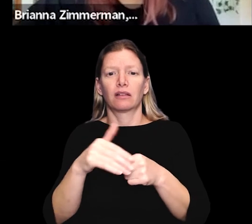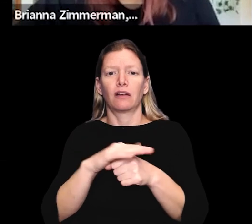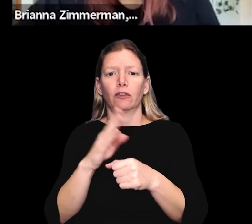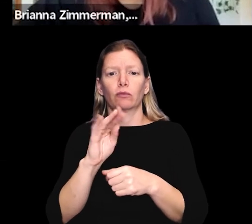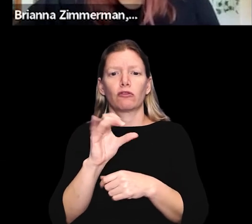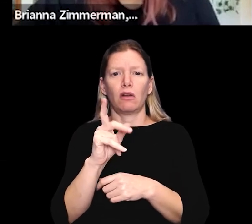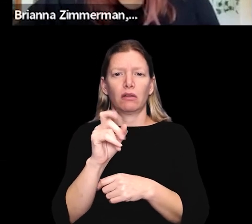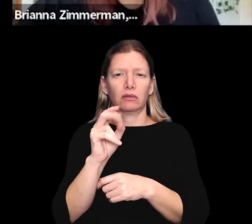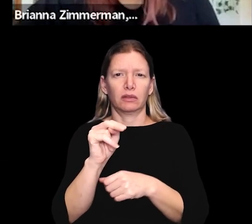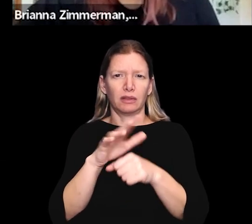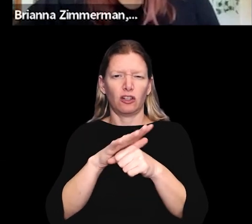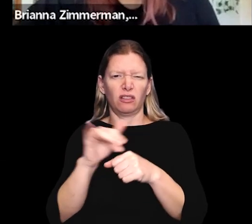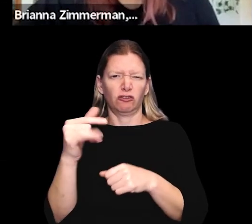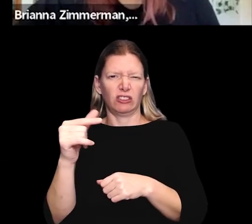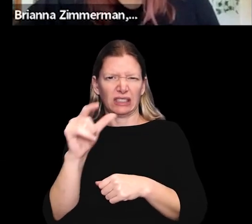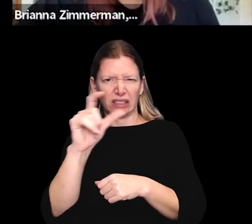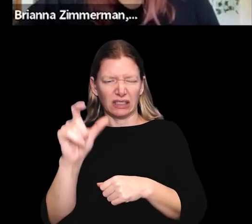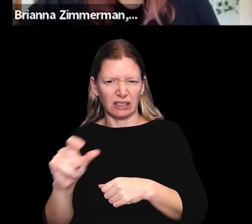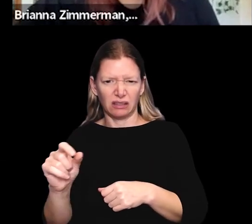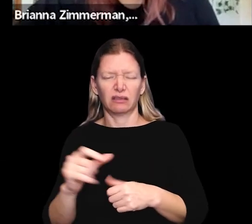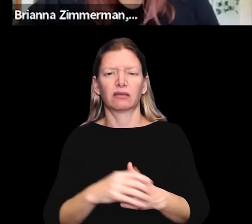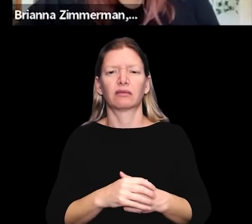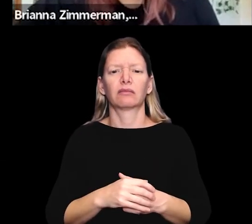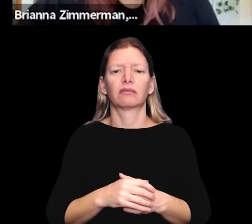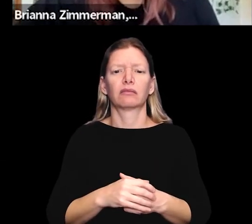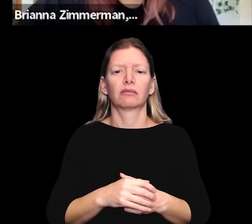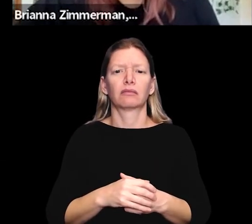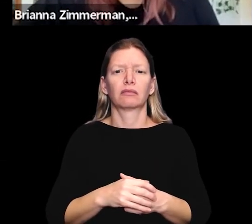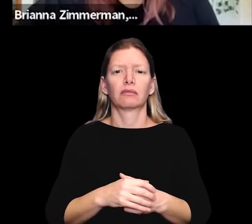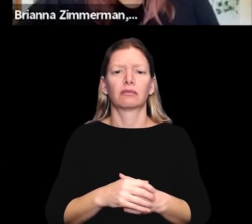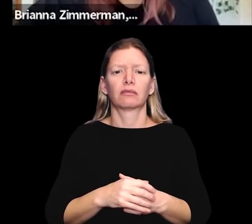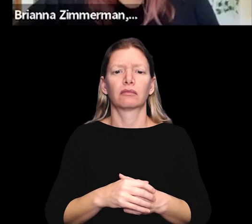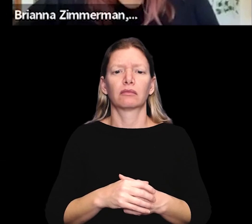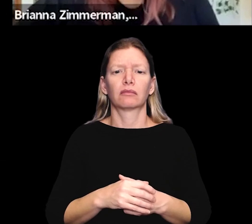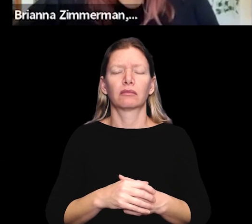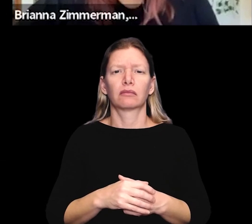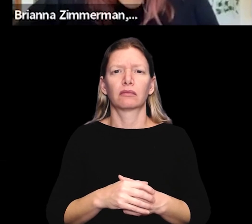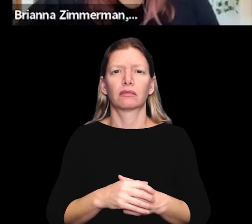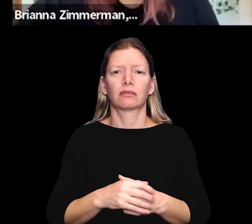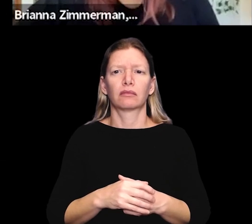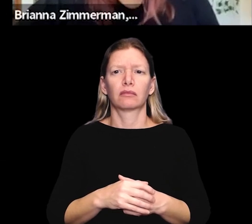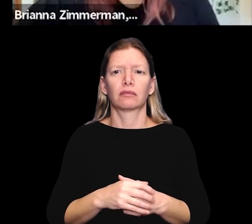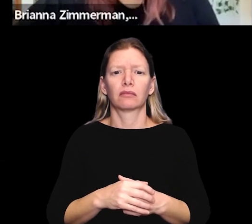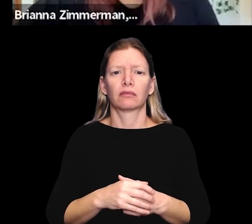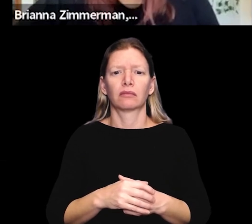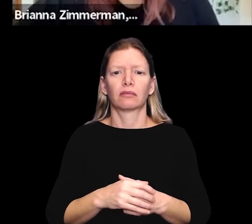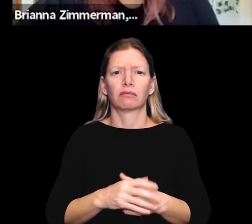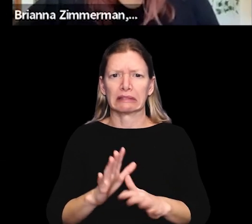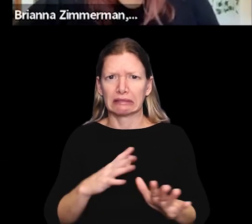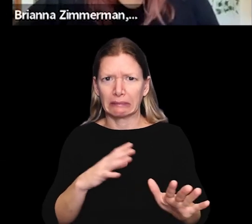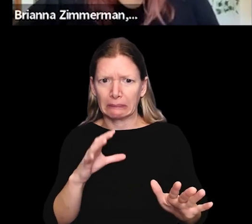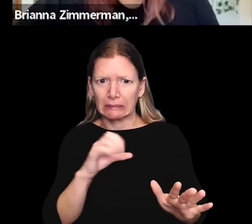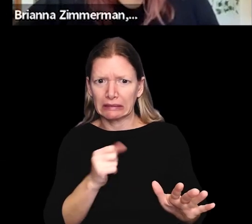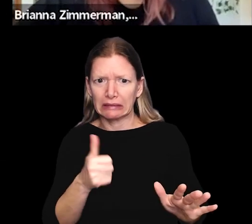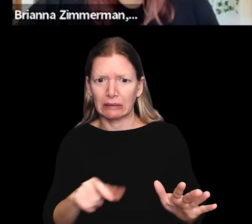CORD IA covering the Brockton area and green. And I